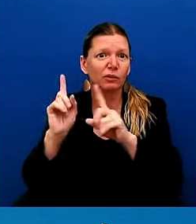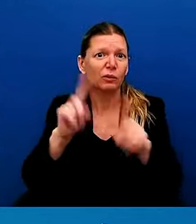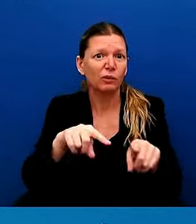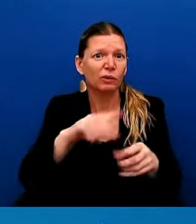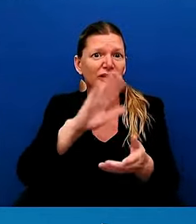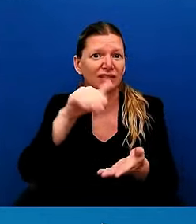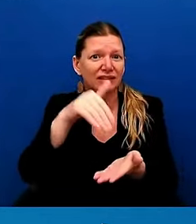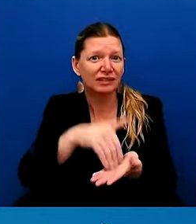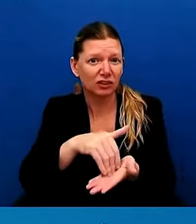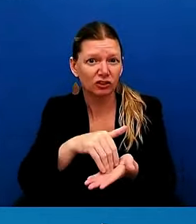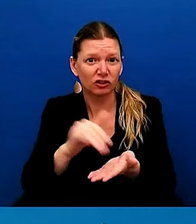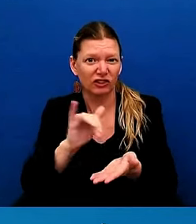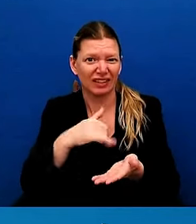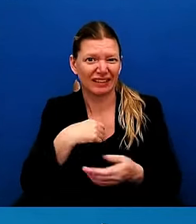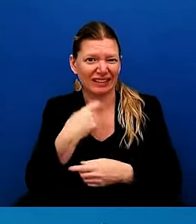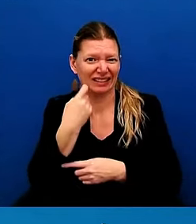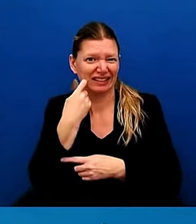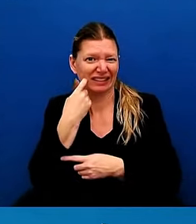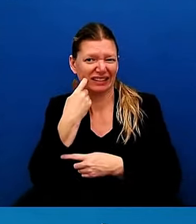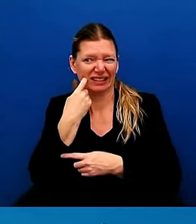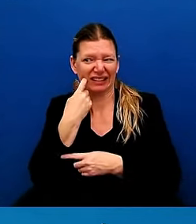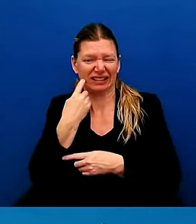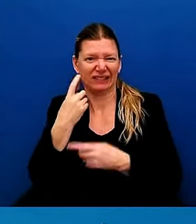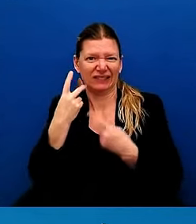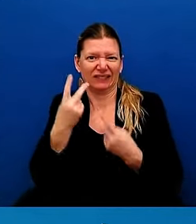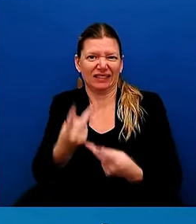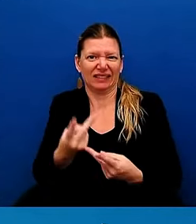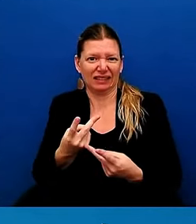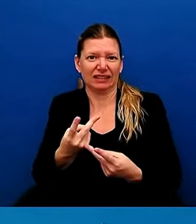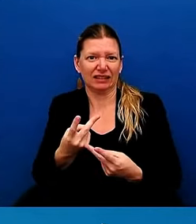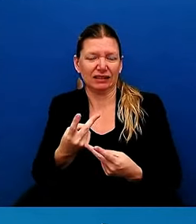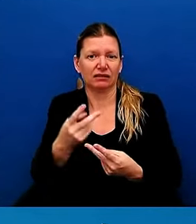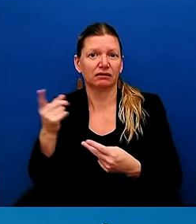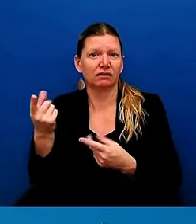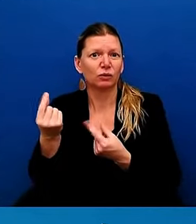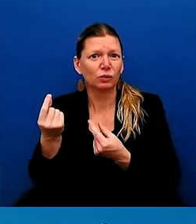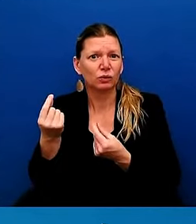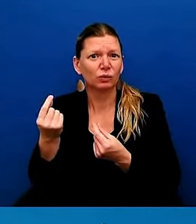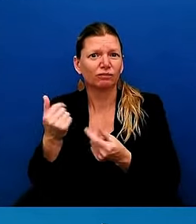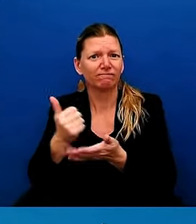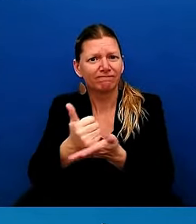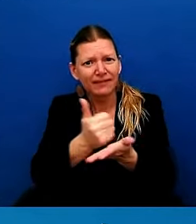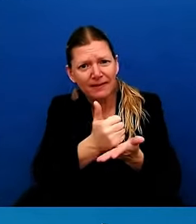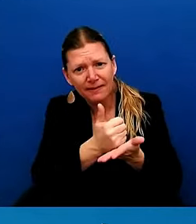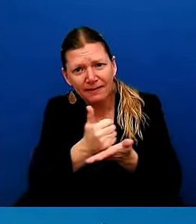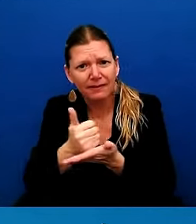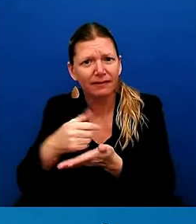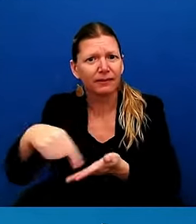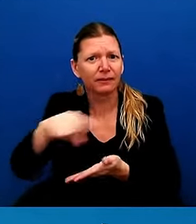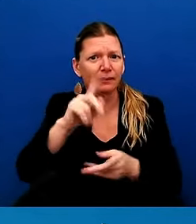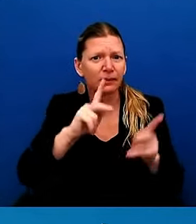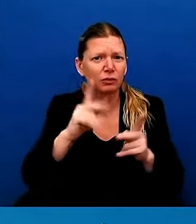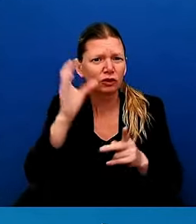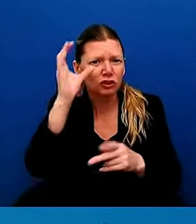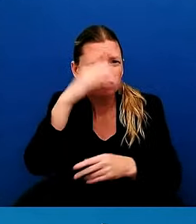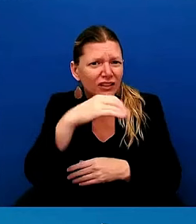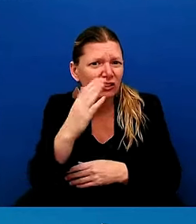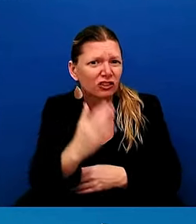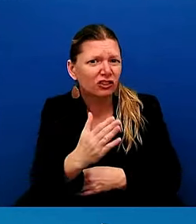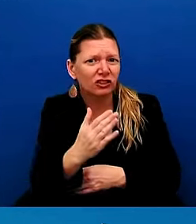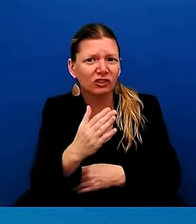was earlier to do the work of helping perfect strangers. And it really does highlight the nobility